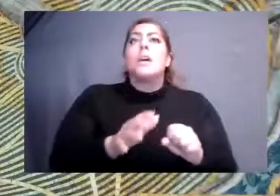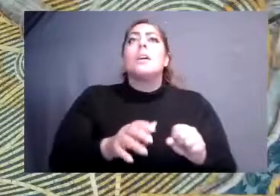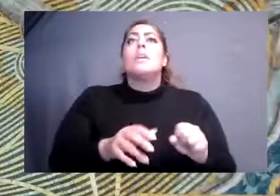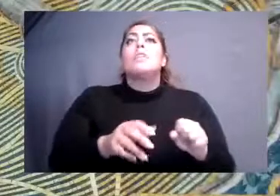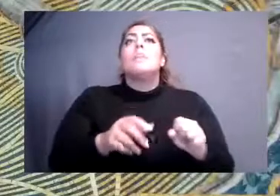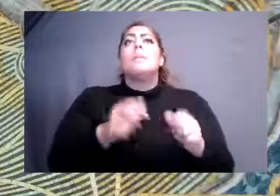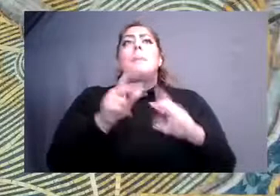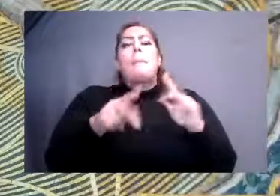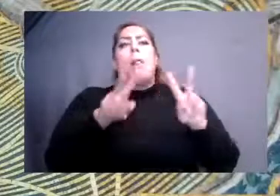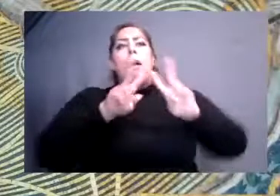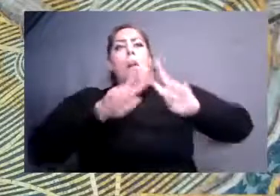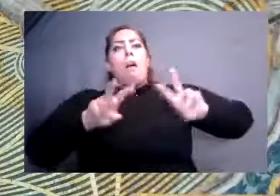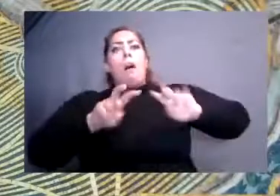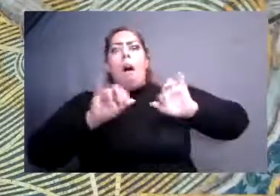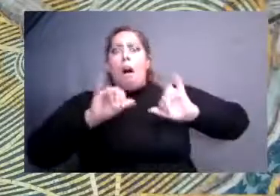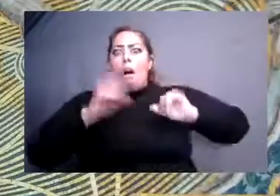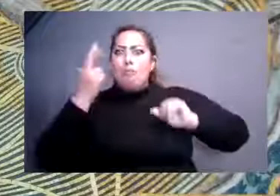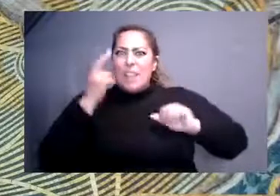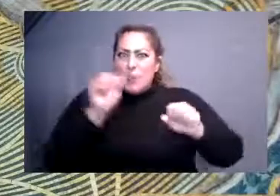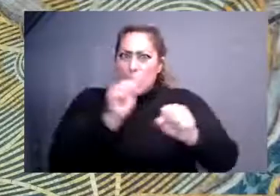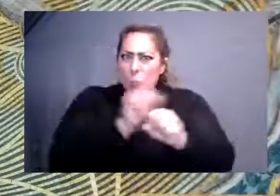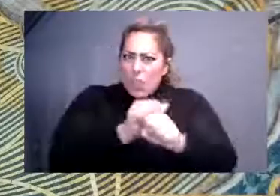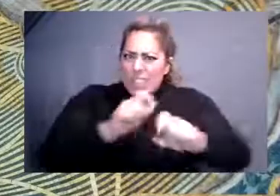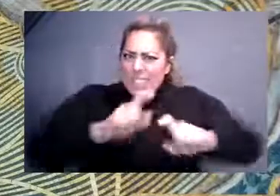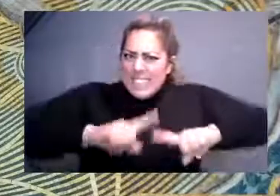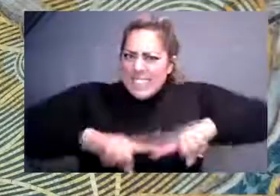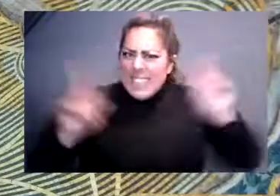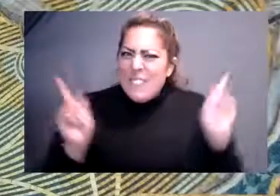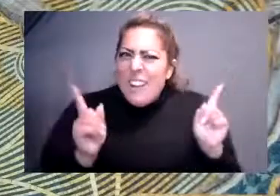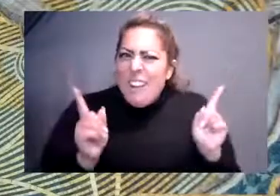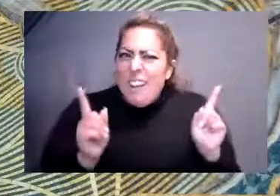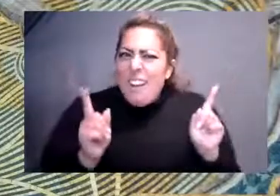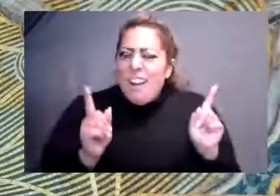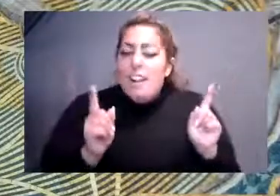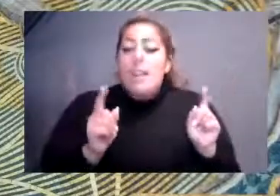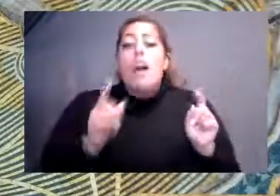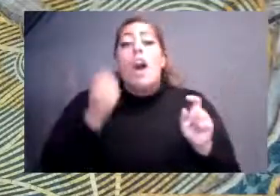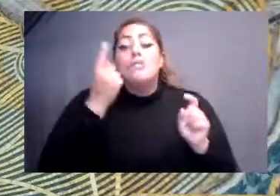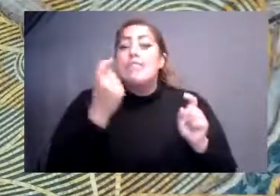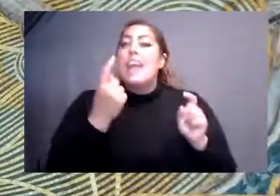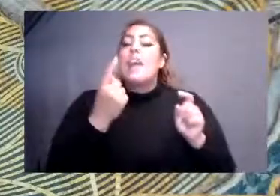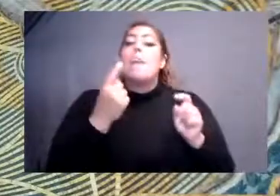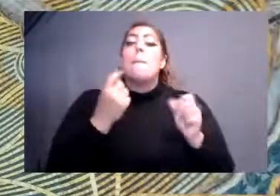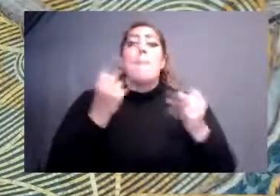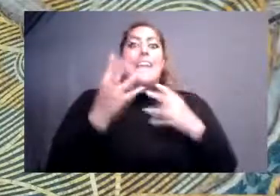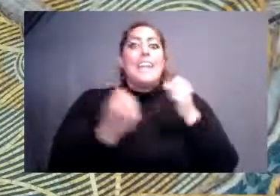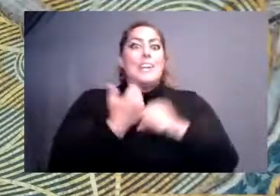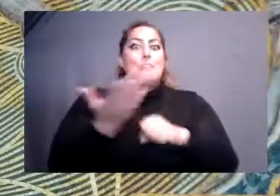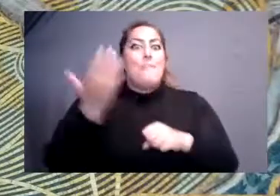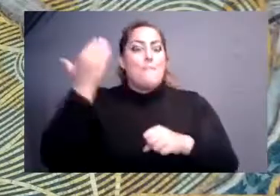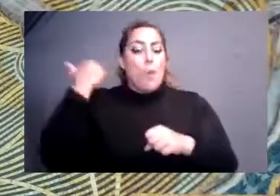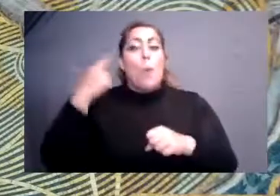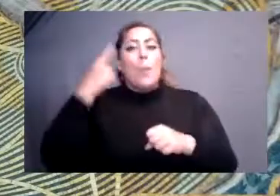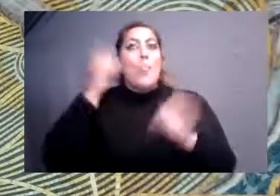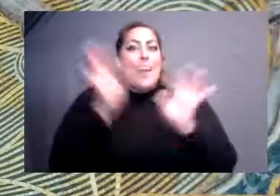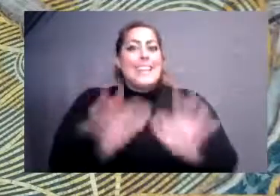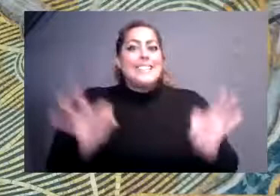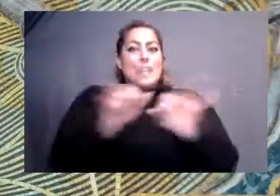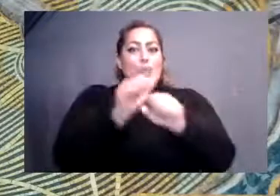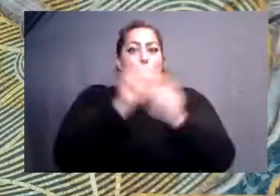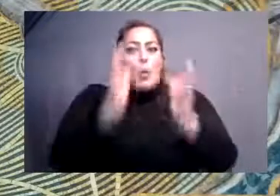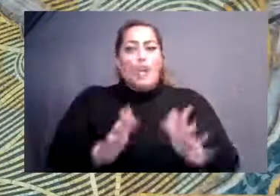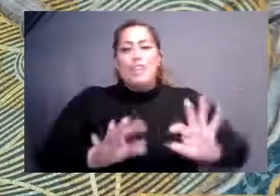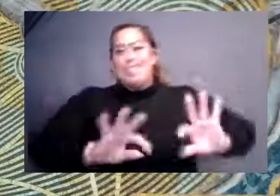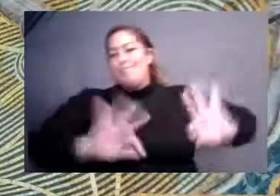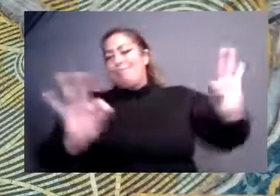it was front and center where often, you know, in years past, we took that essential work for granted. And